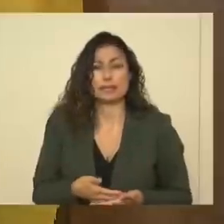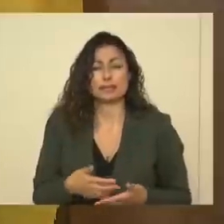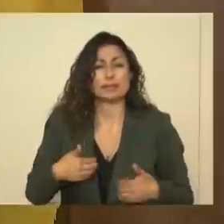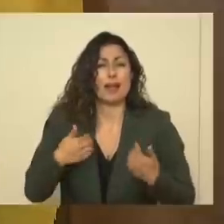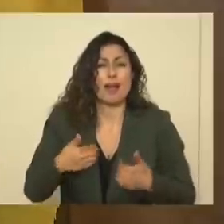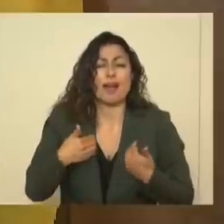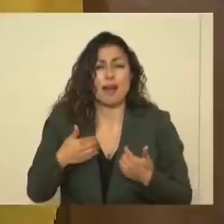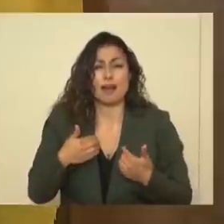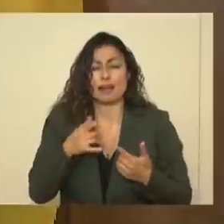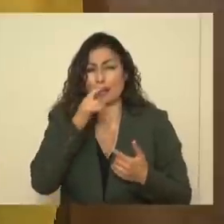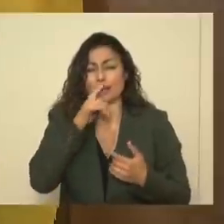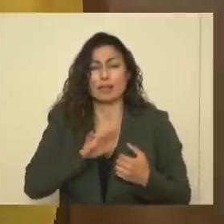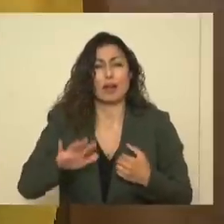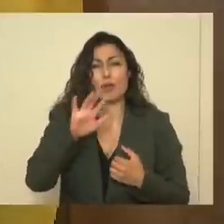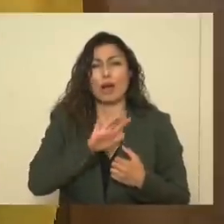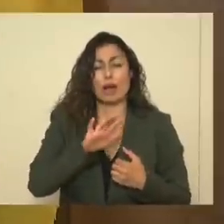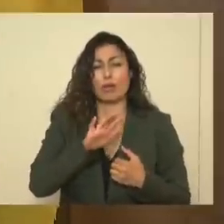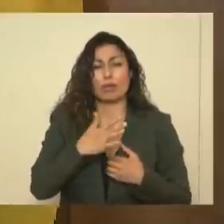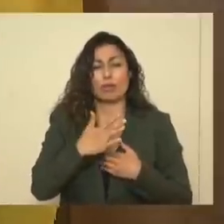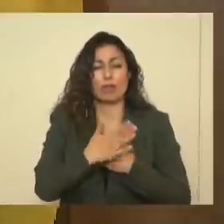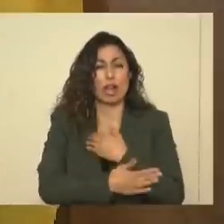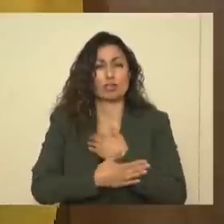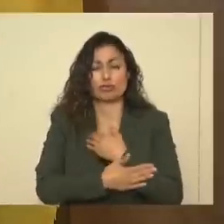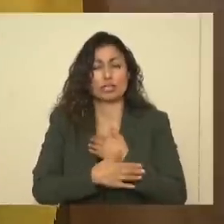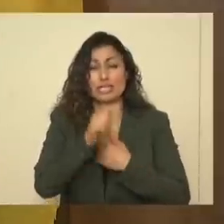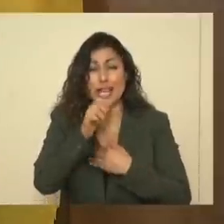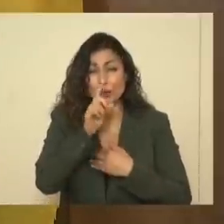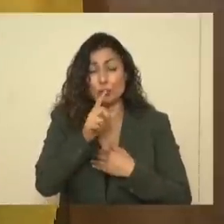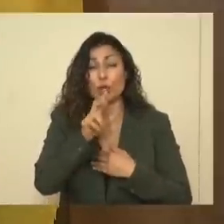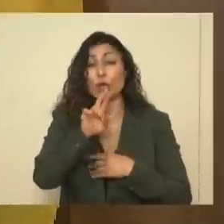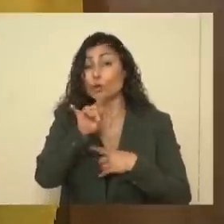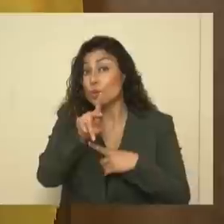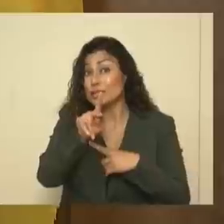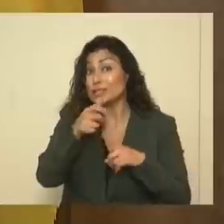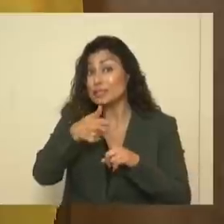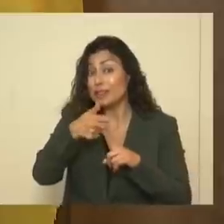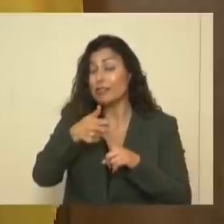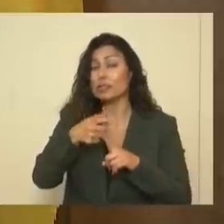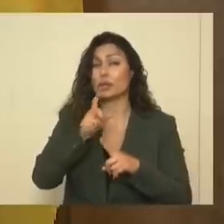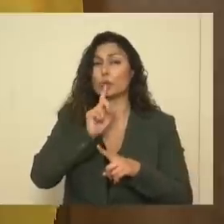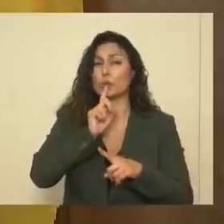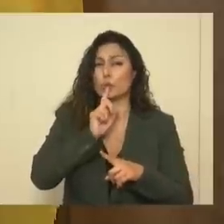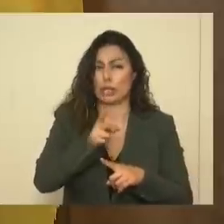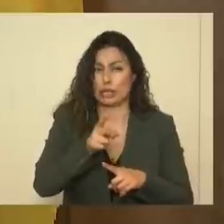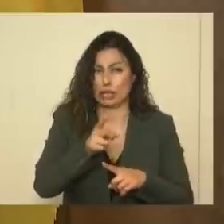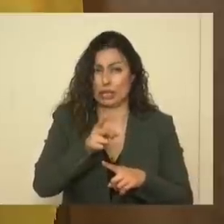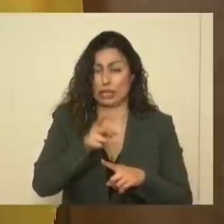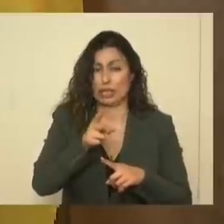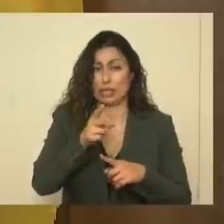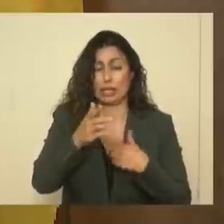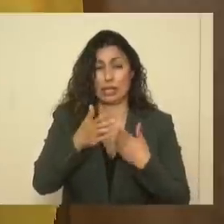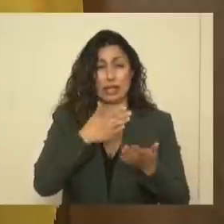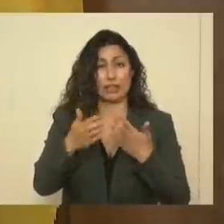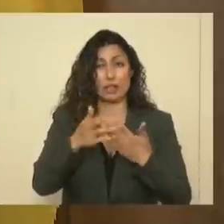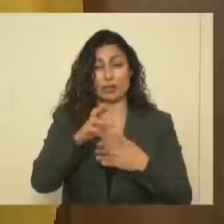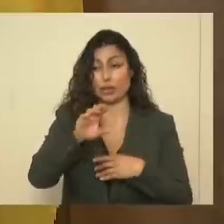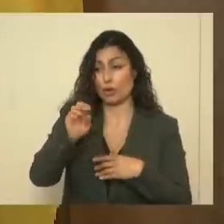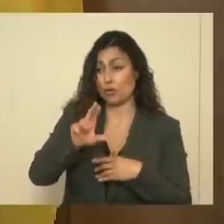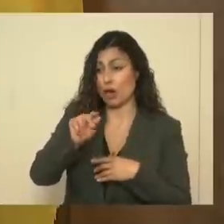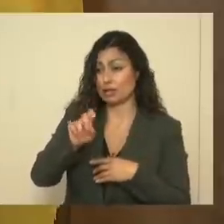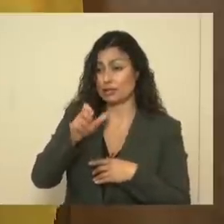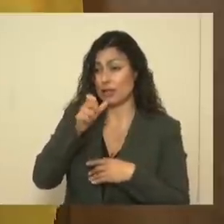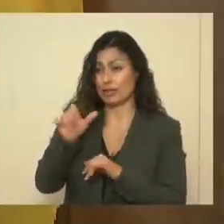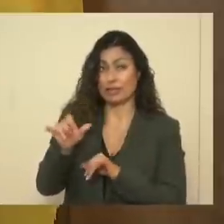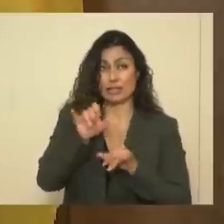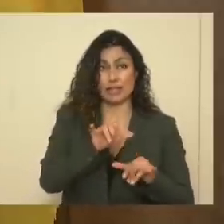country to COVID. It's just not true. Those risks are real. Even if the prevalent rates aren't like they are